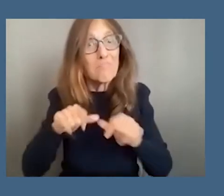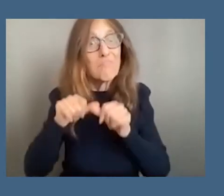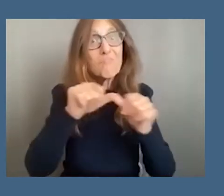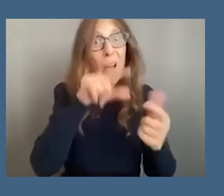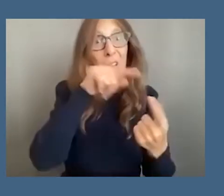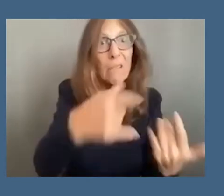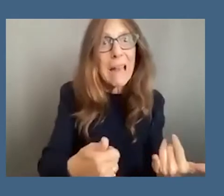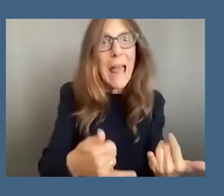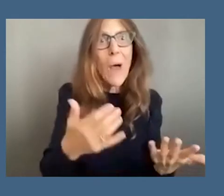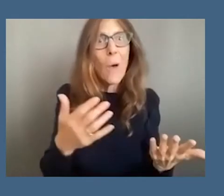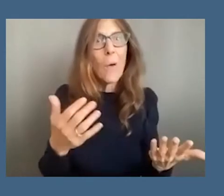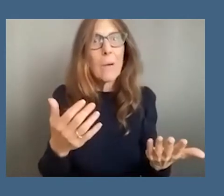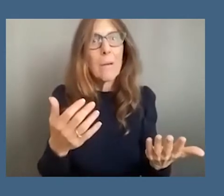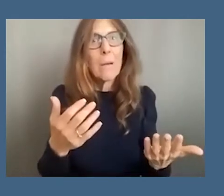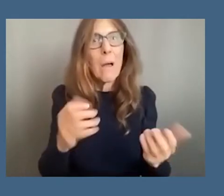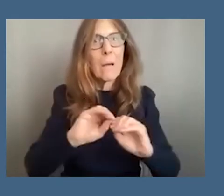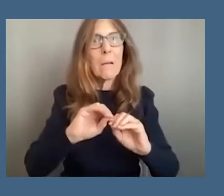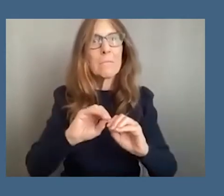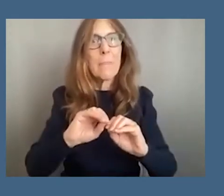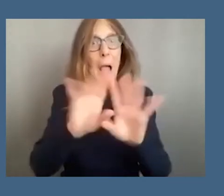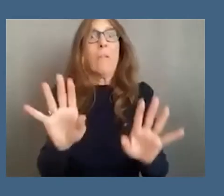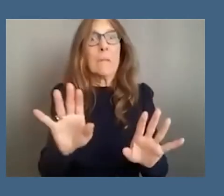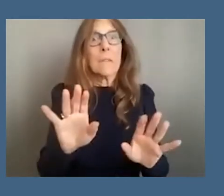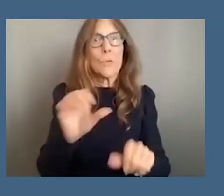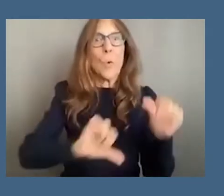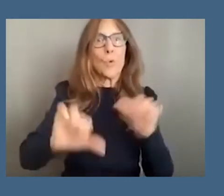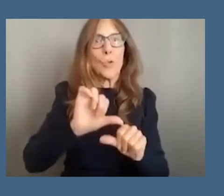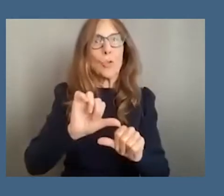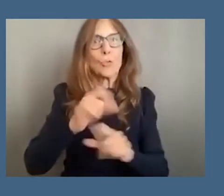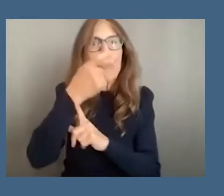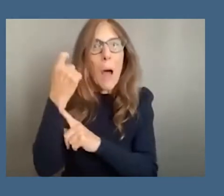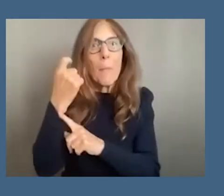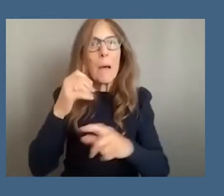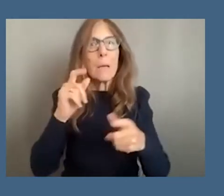covert social trauma constantly in flux